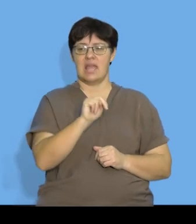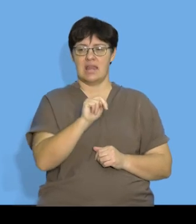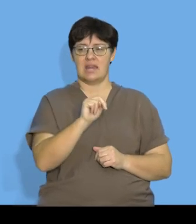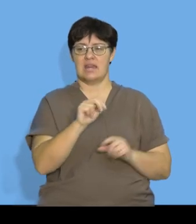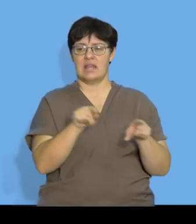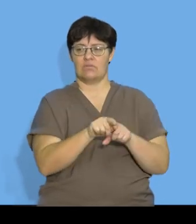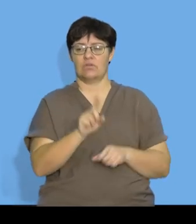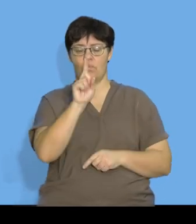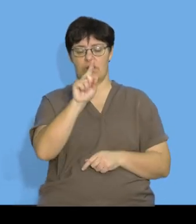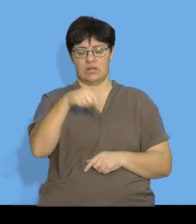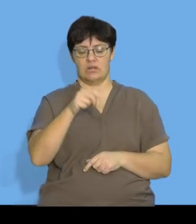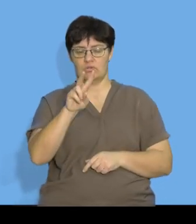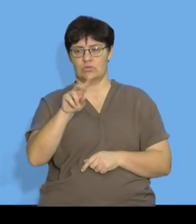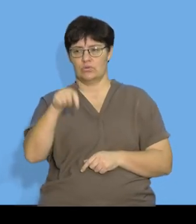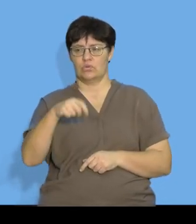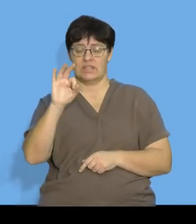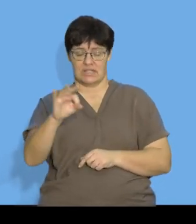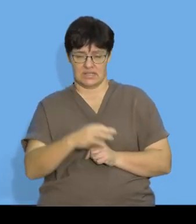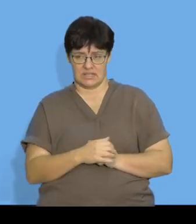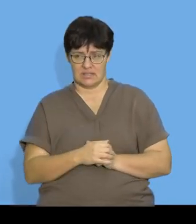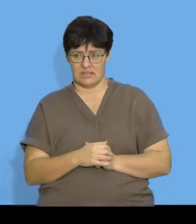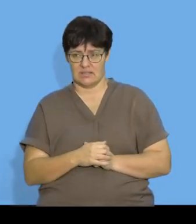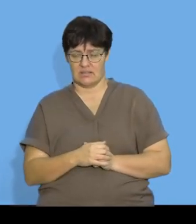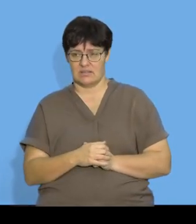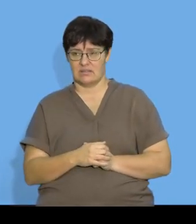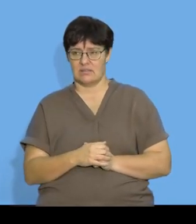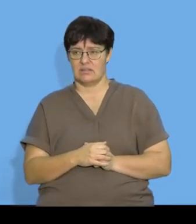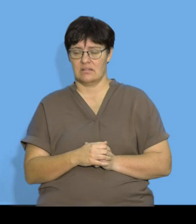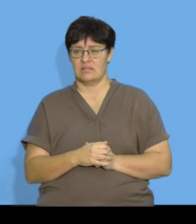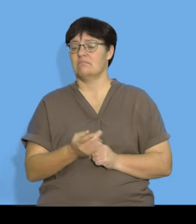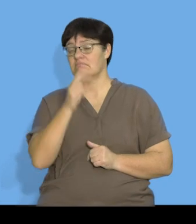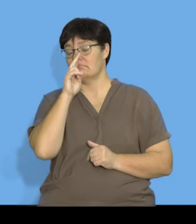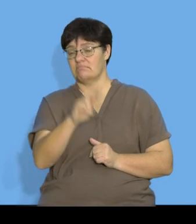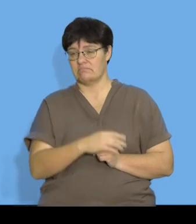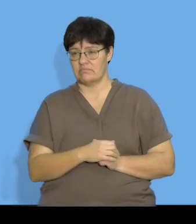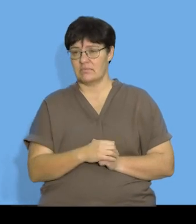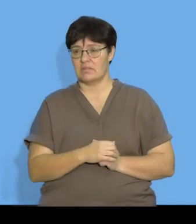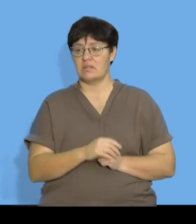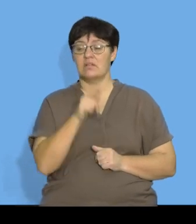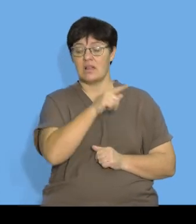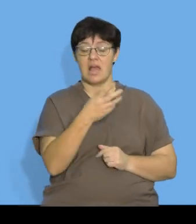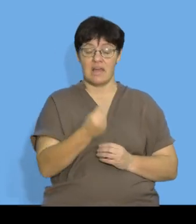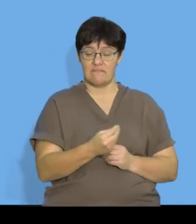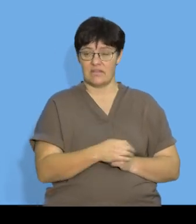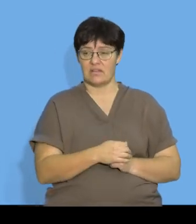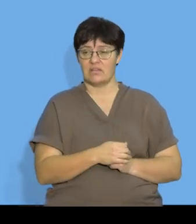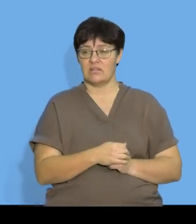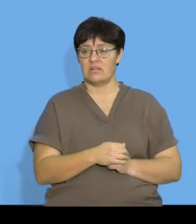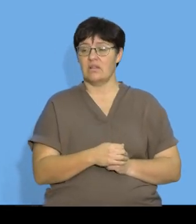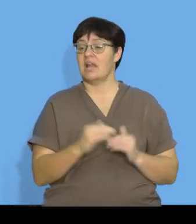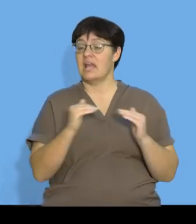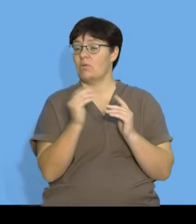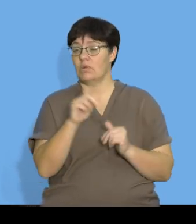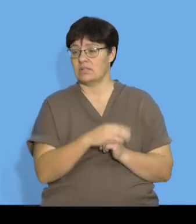2 and 3 I'm going to see that the first three terms are going to be equal to